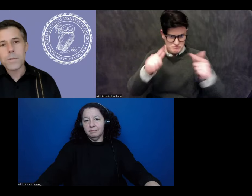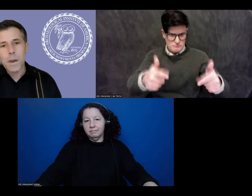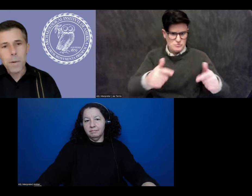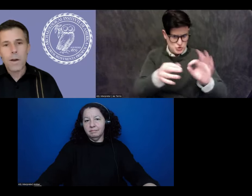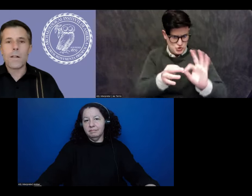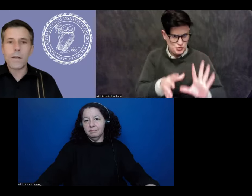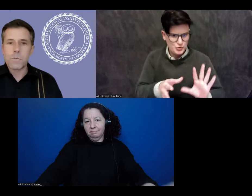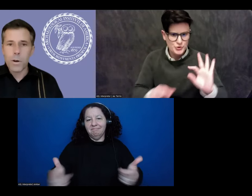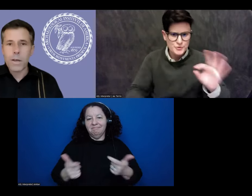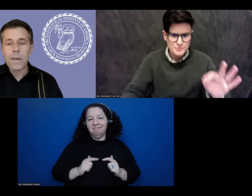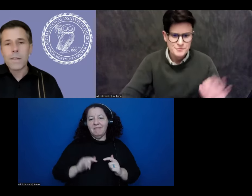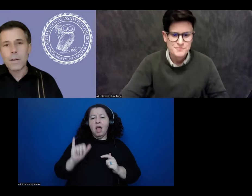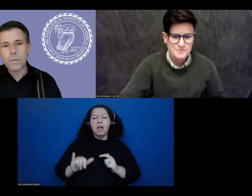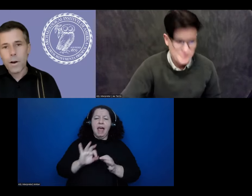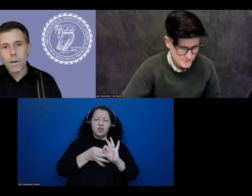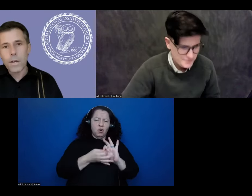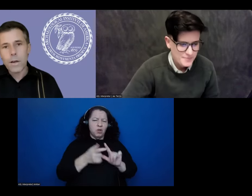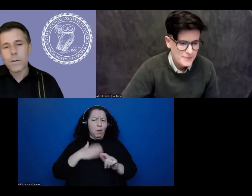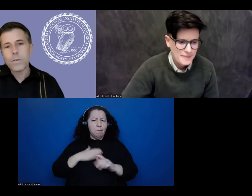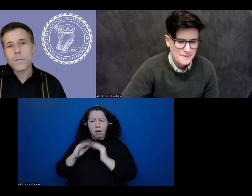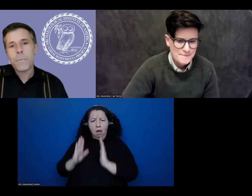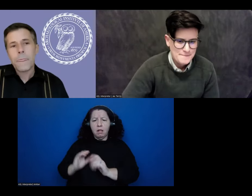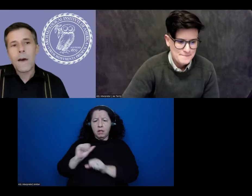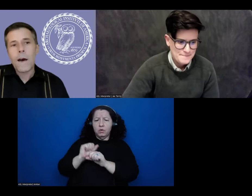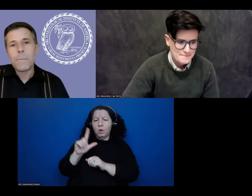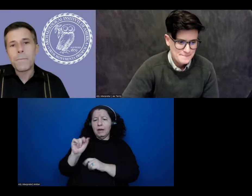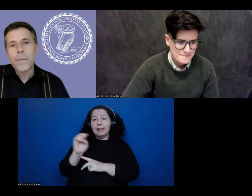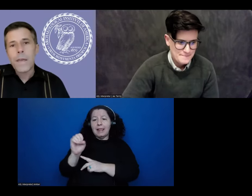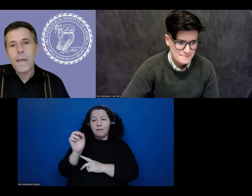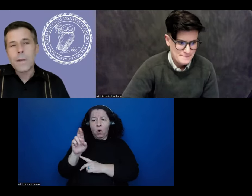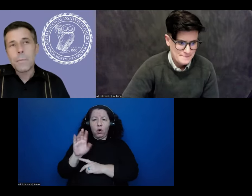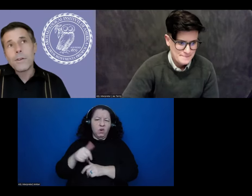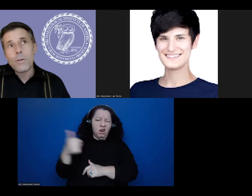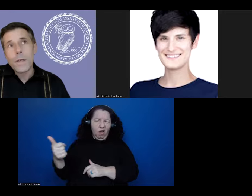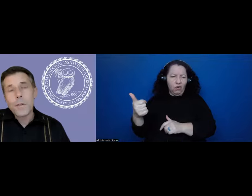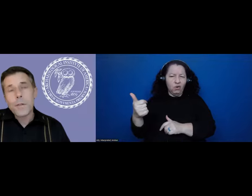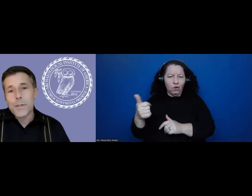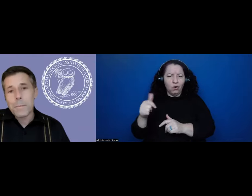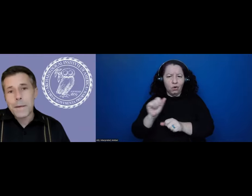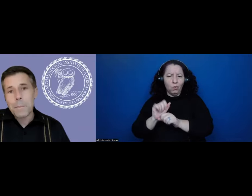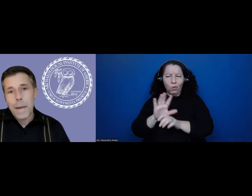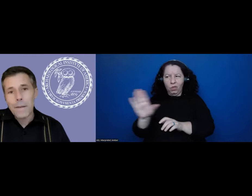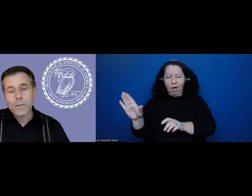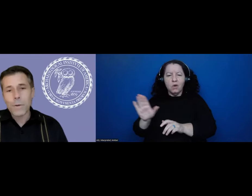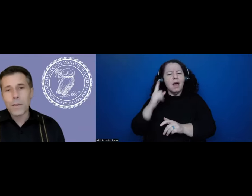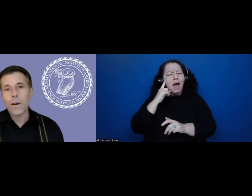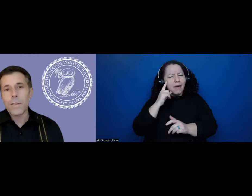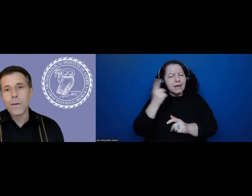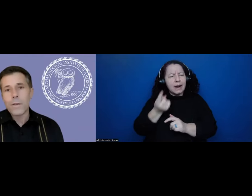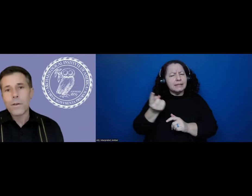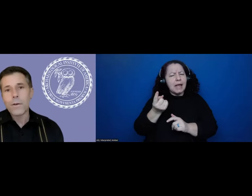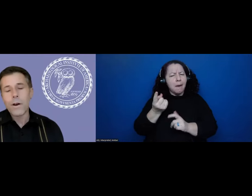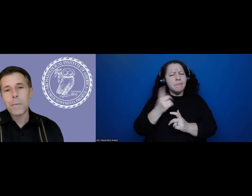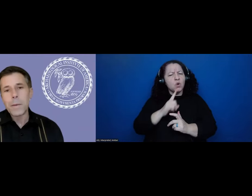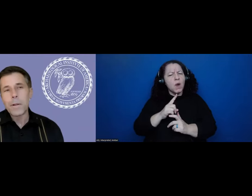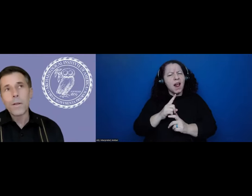comes out of my colleague's work, Lane Farger and others. And, but I do think that there's something compelling to it. There,